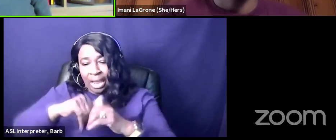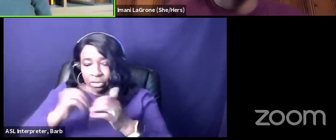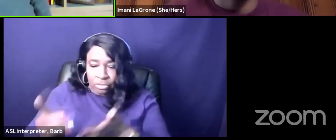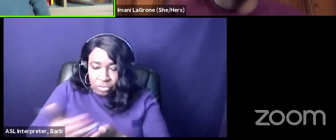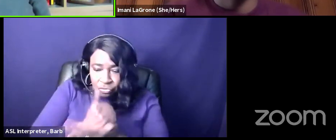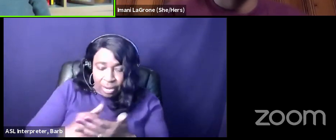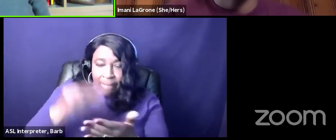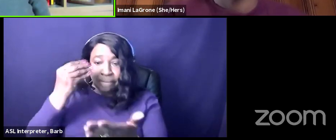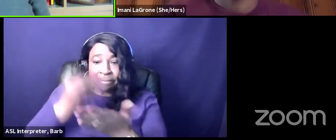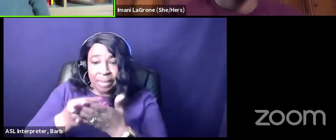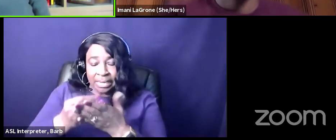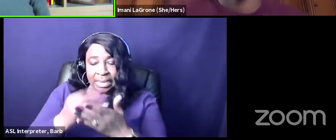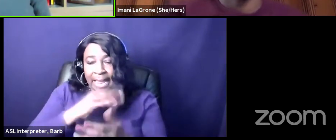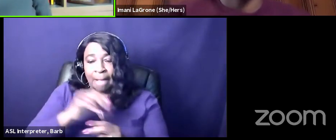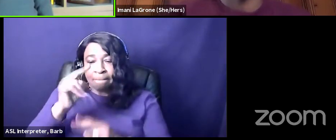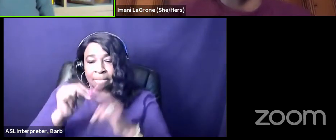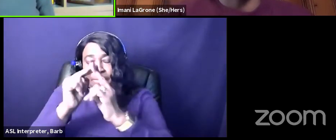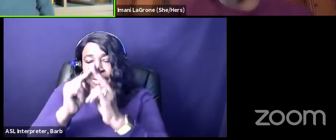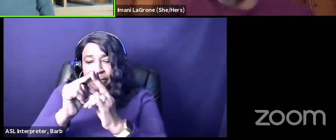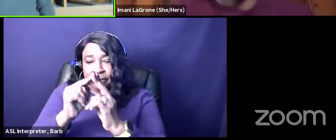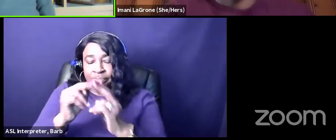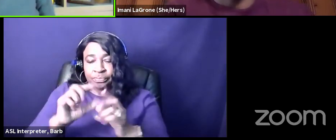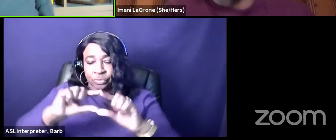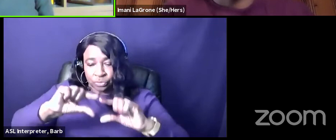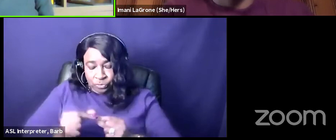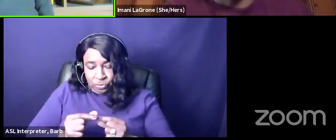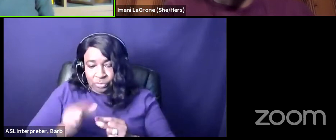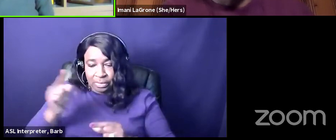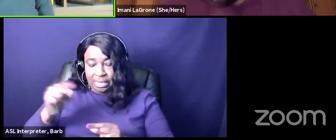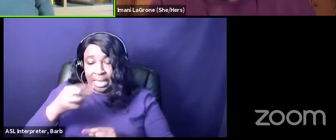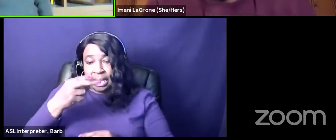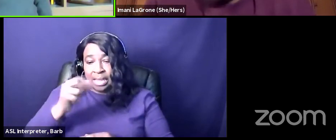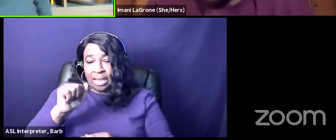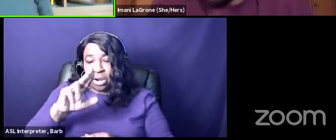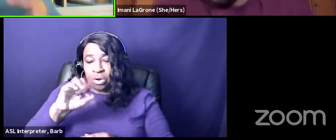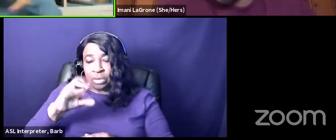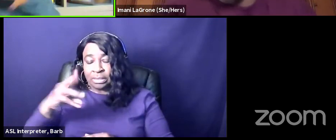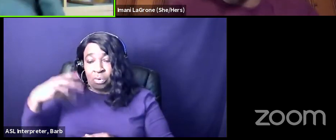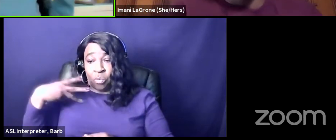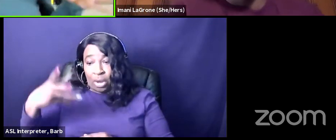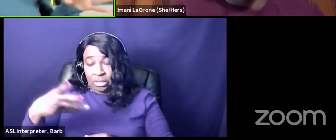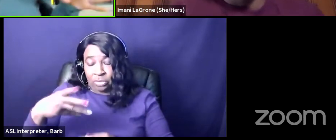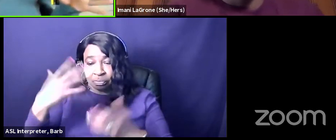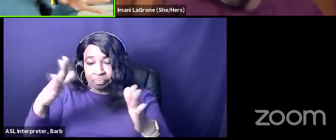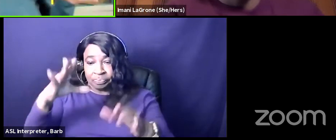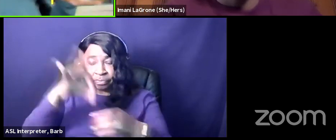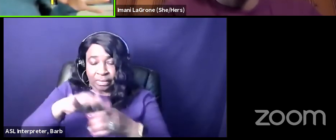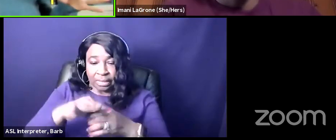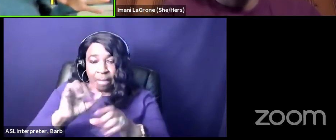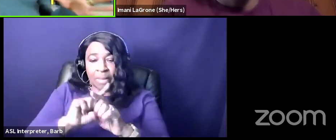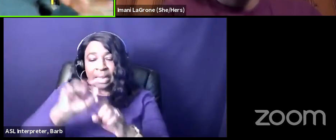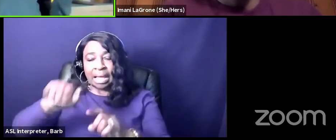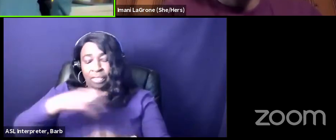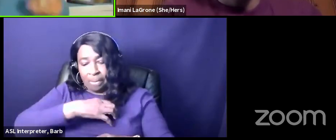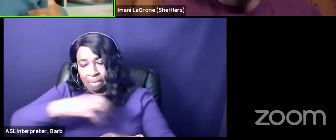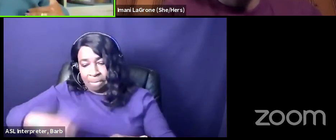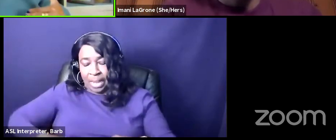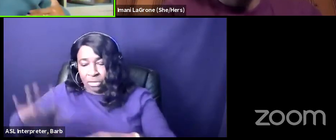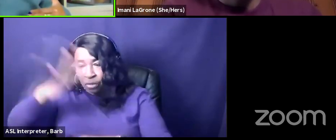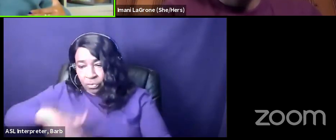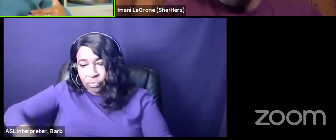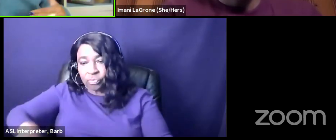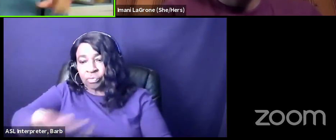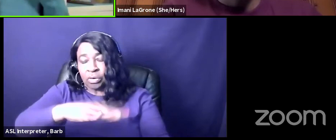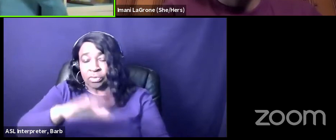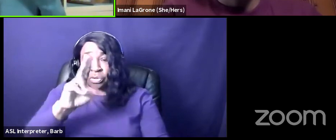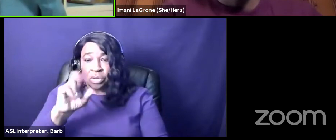within their respective cities and states harold washington was already elected 1983 but other mayors across the country it's because